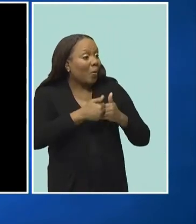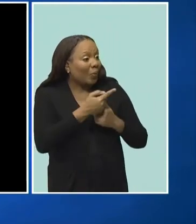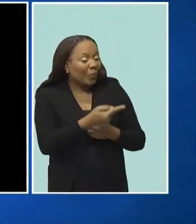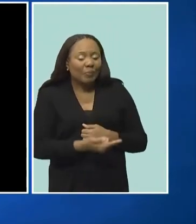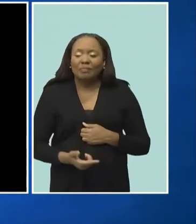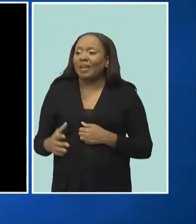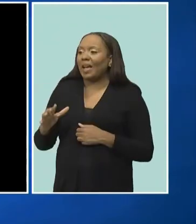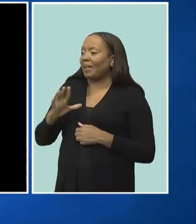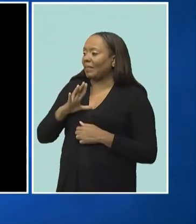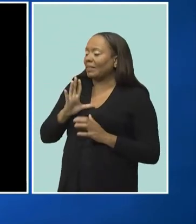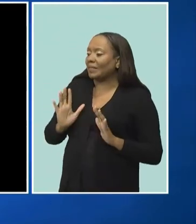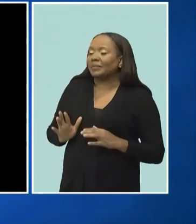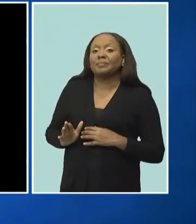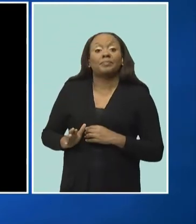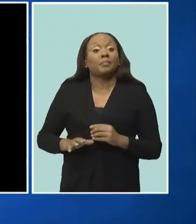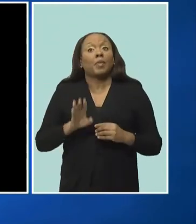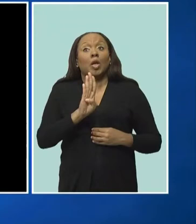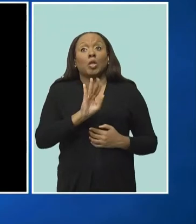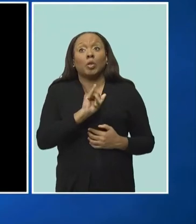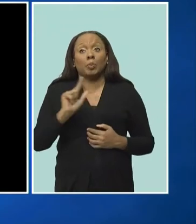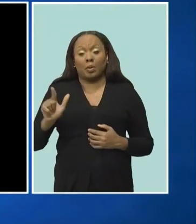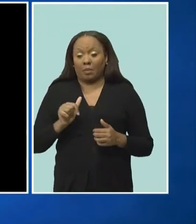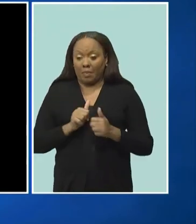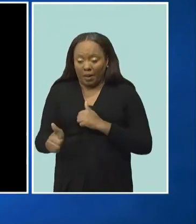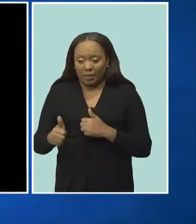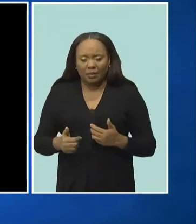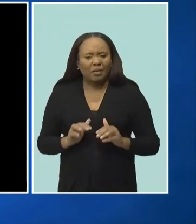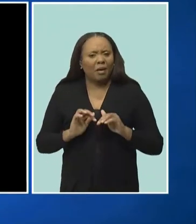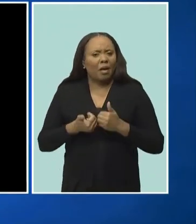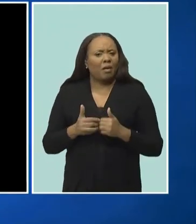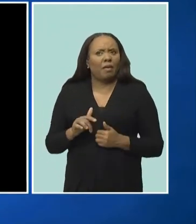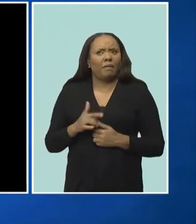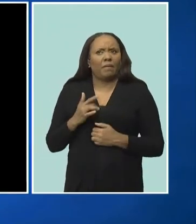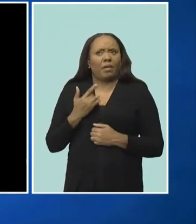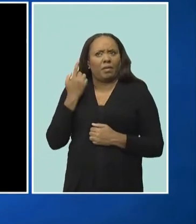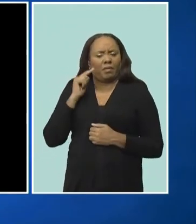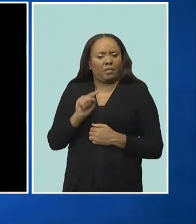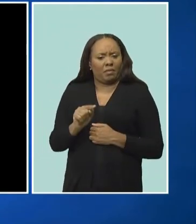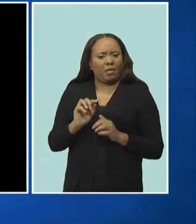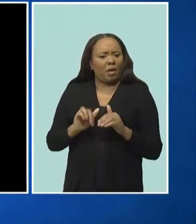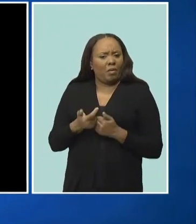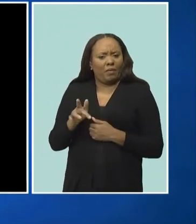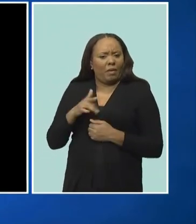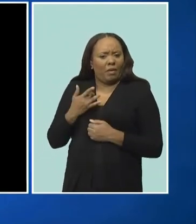well. Now, the bill has been passed. How does that feel for you all in the sector?